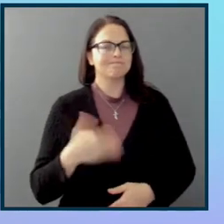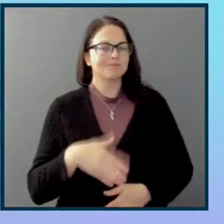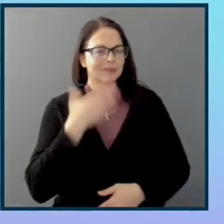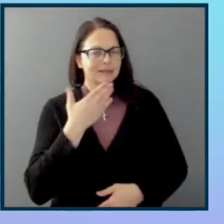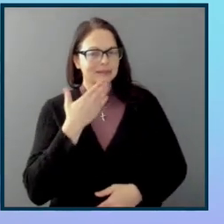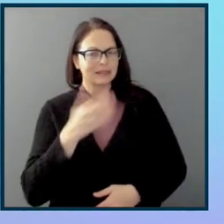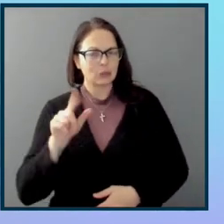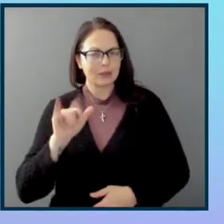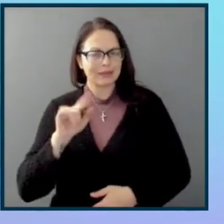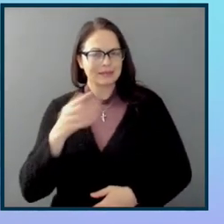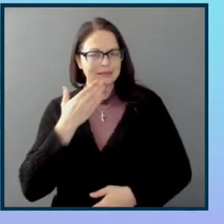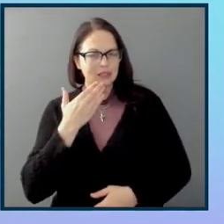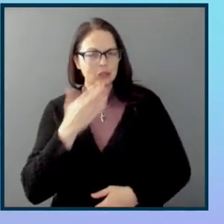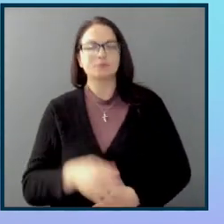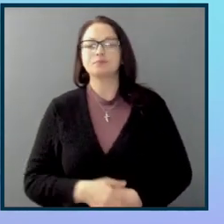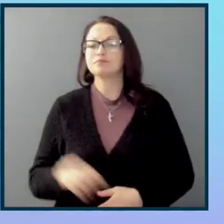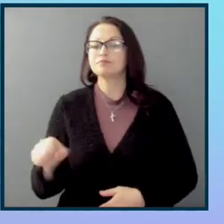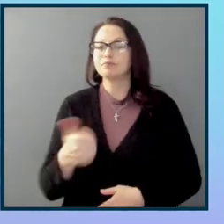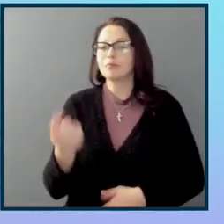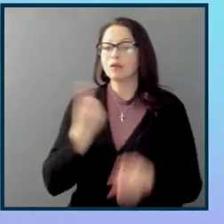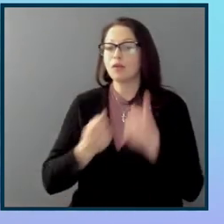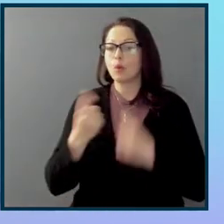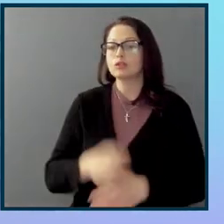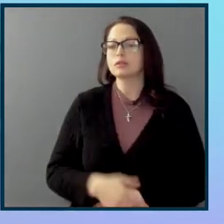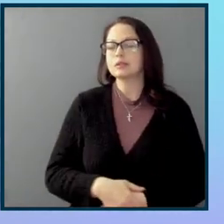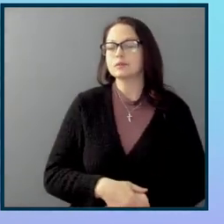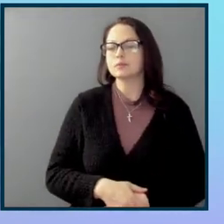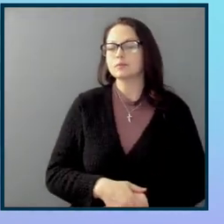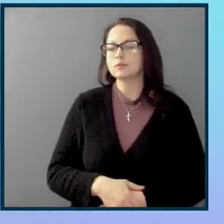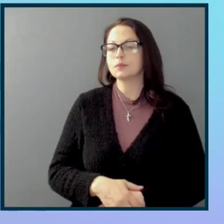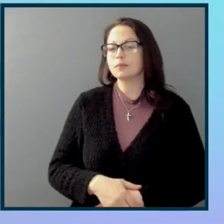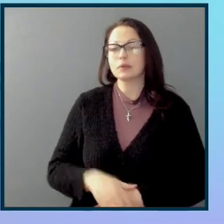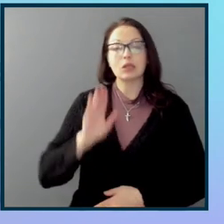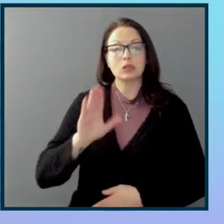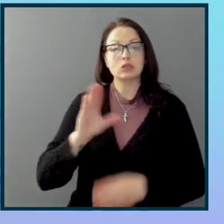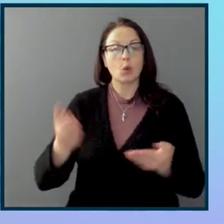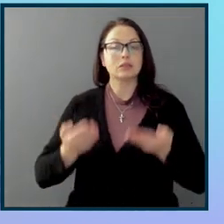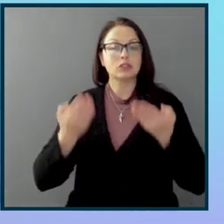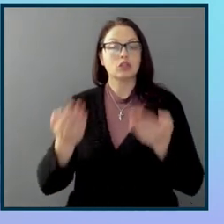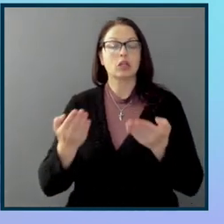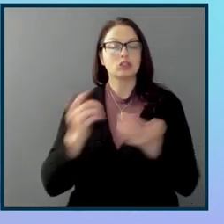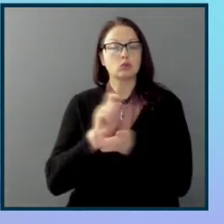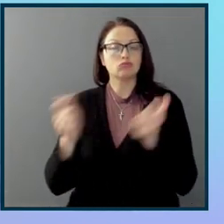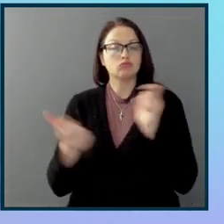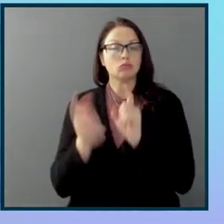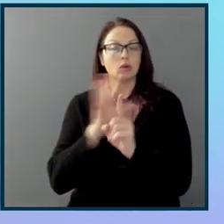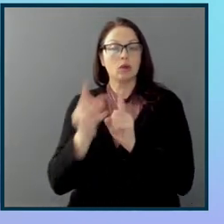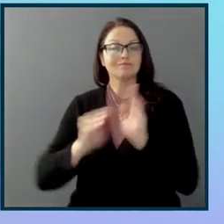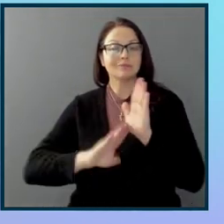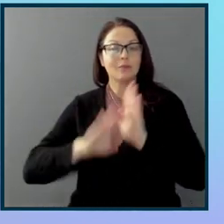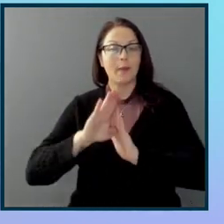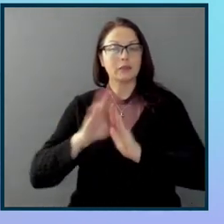All right, here's another one here. What are your suggestions to help shift the culture of development to include